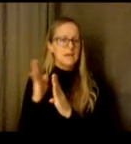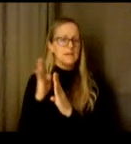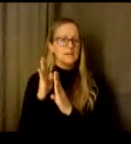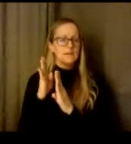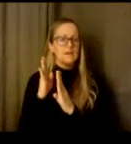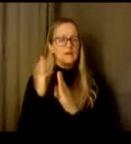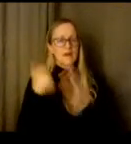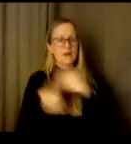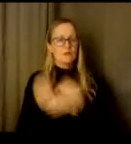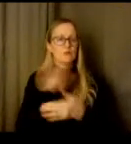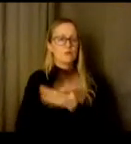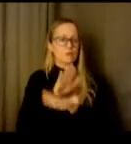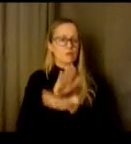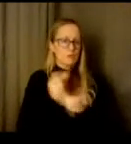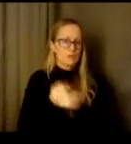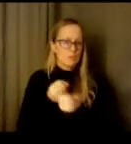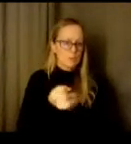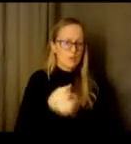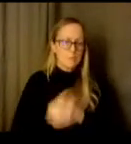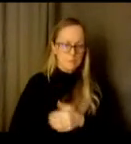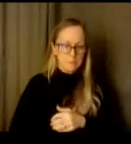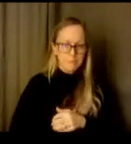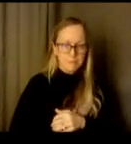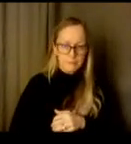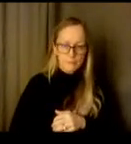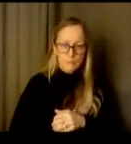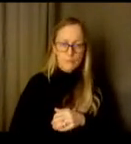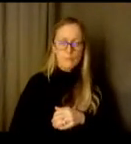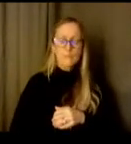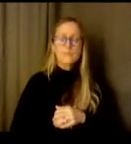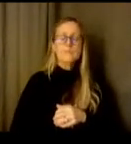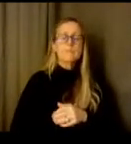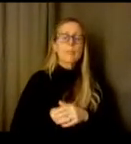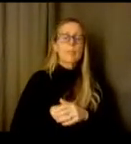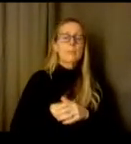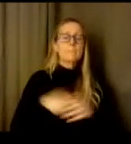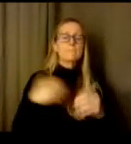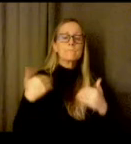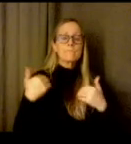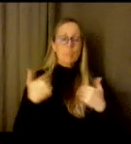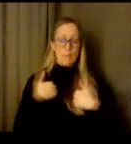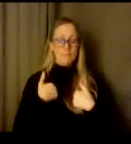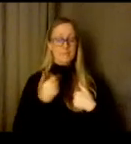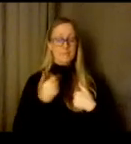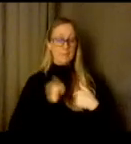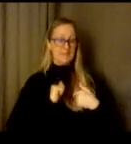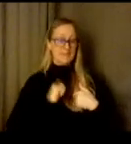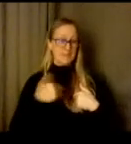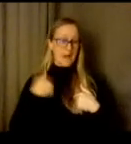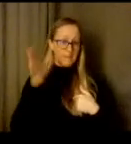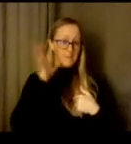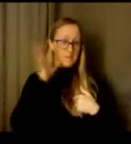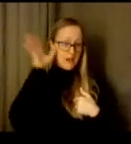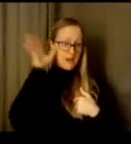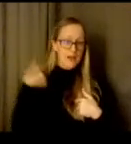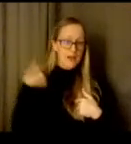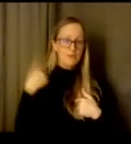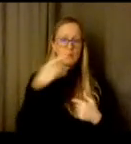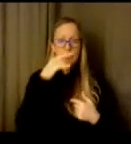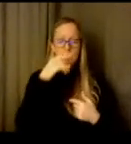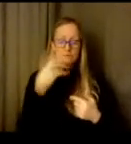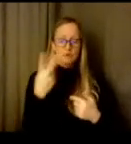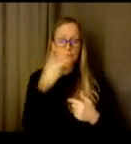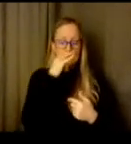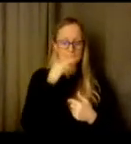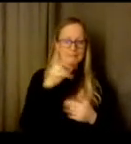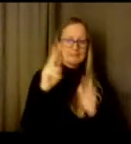Just in addition to kind of some of the parent and and I'm a parent myself, I have a second grader and fifth grader and